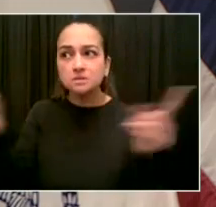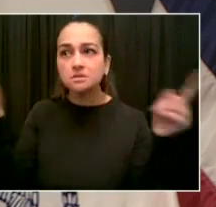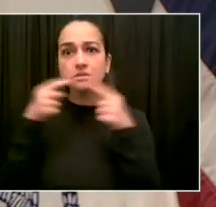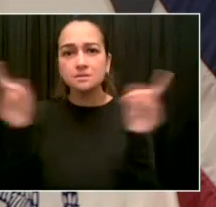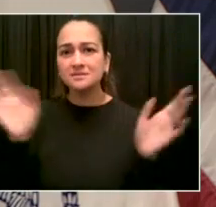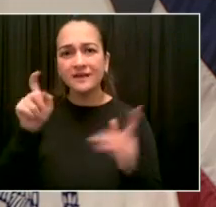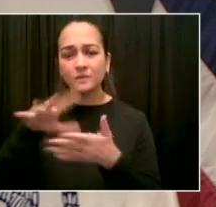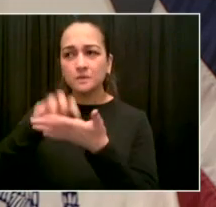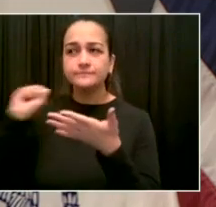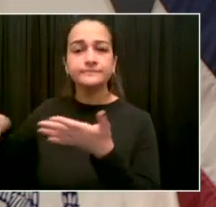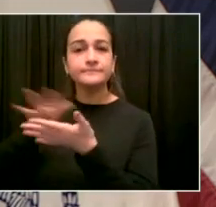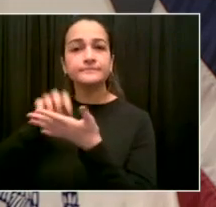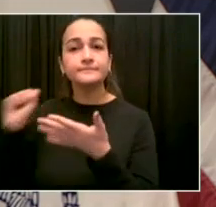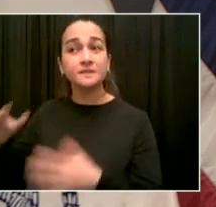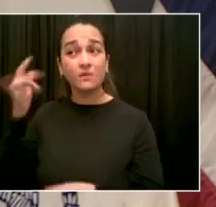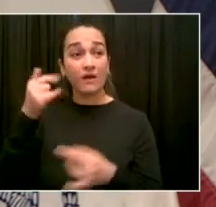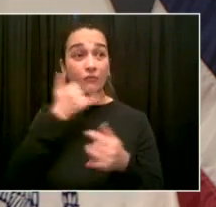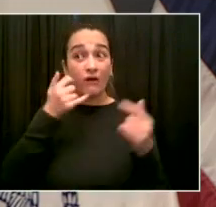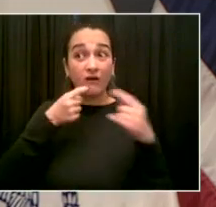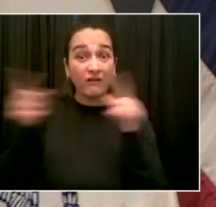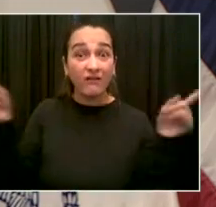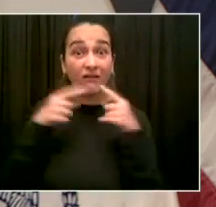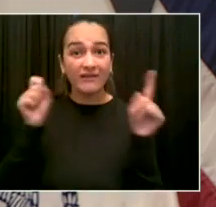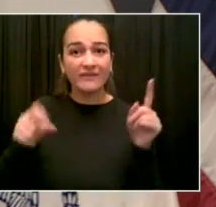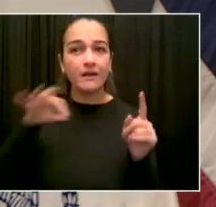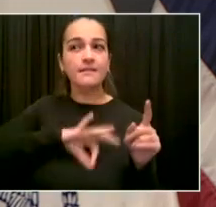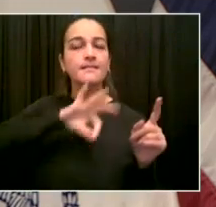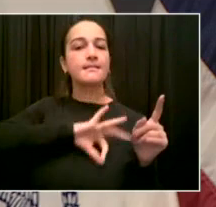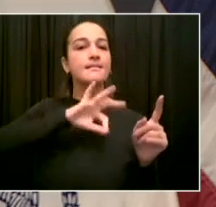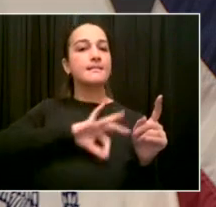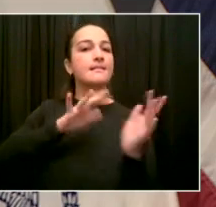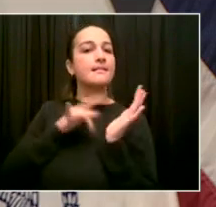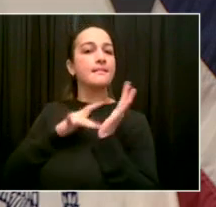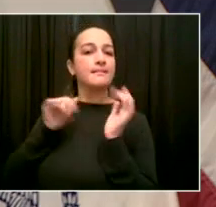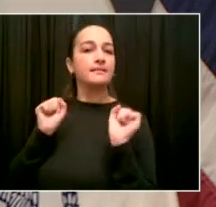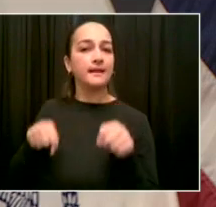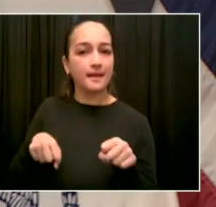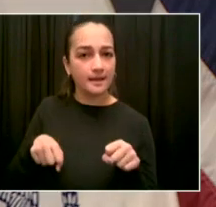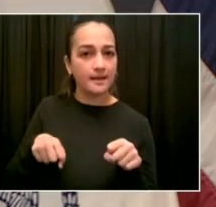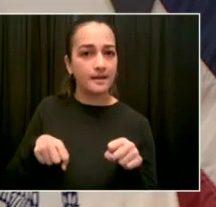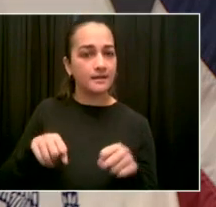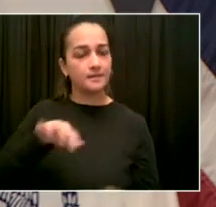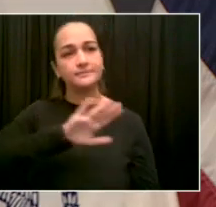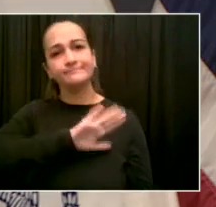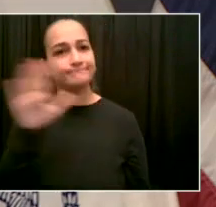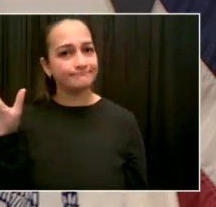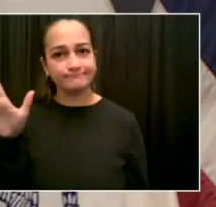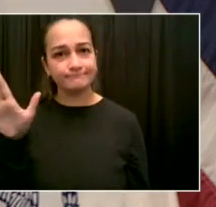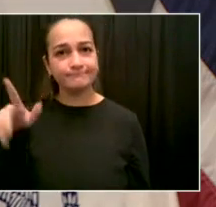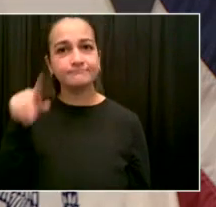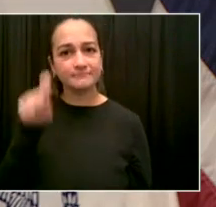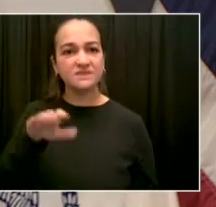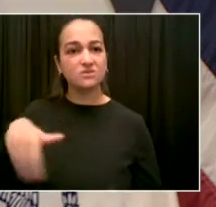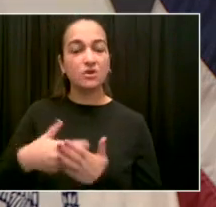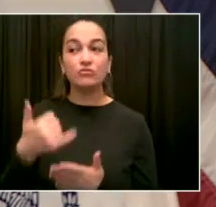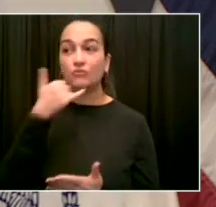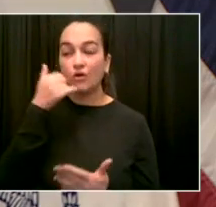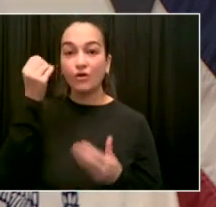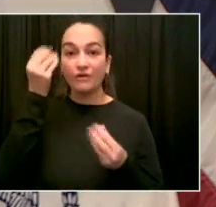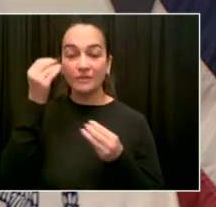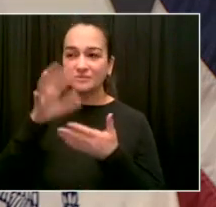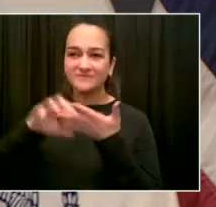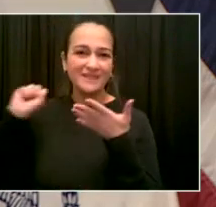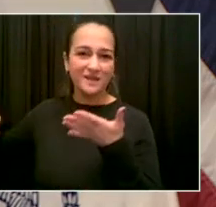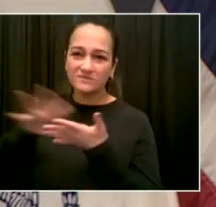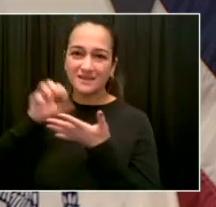misinformation and making people less healthy. That's the kind of gutsy move we need. We need people to step up, say the